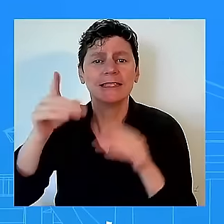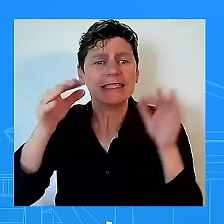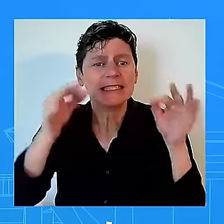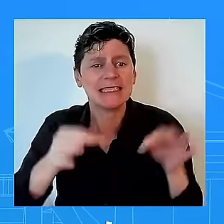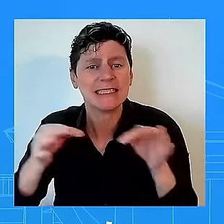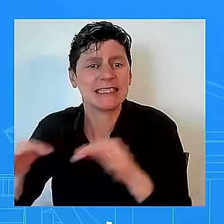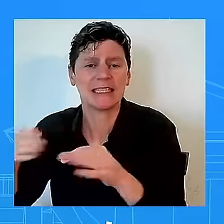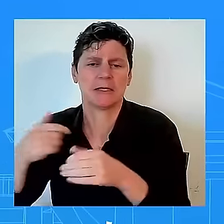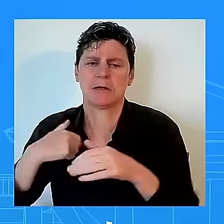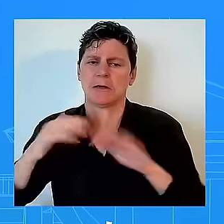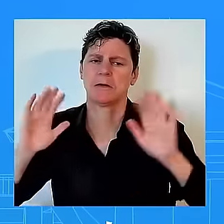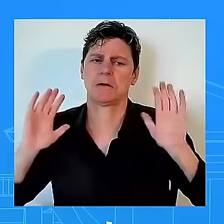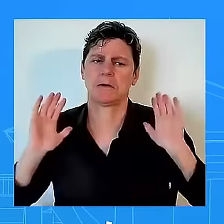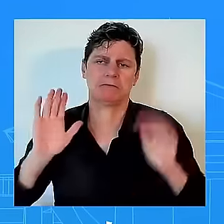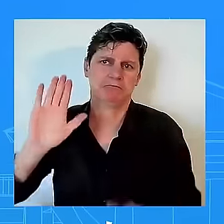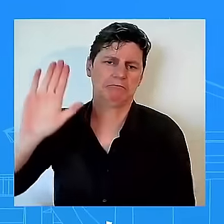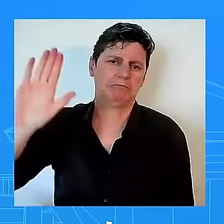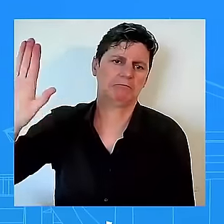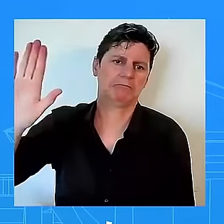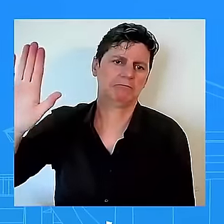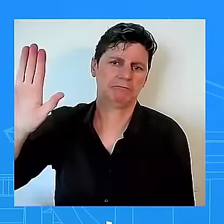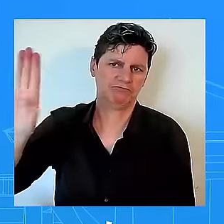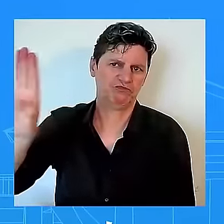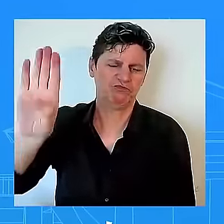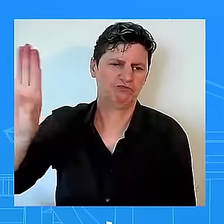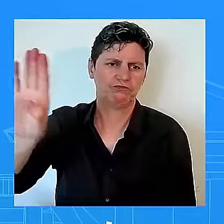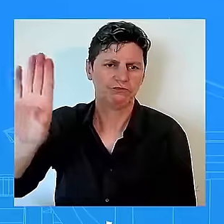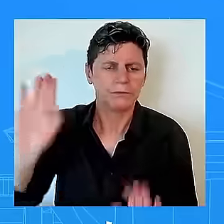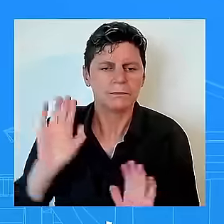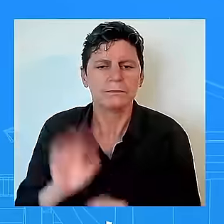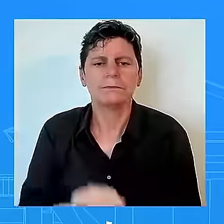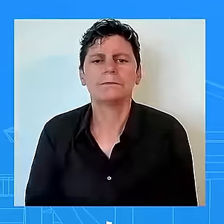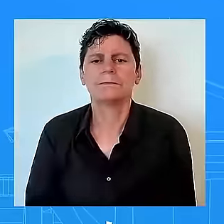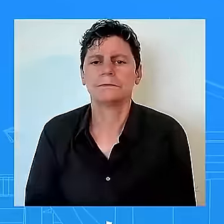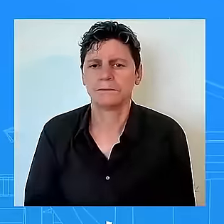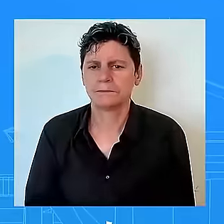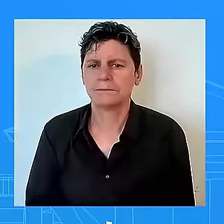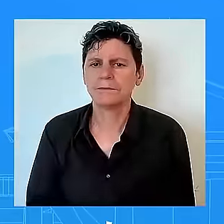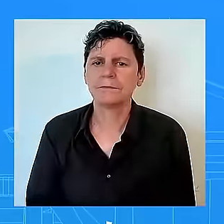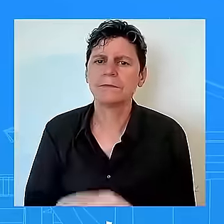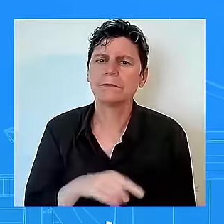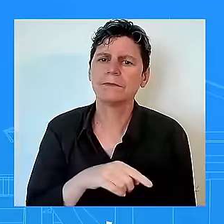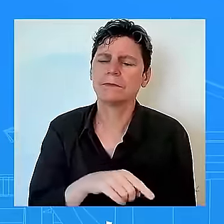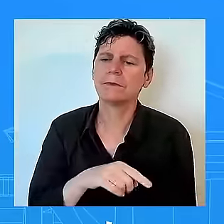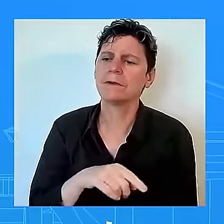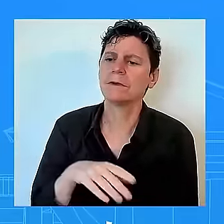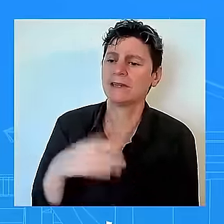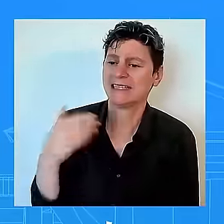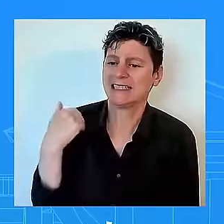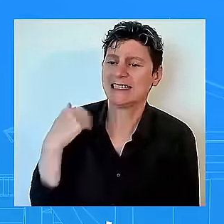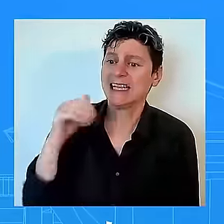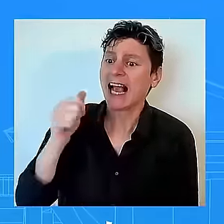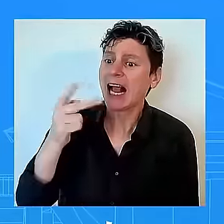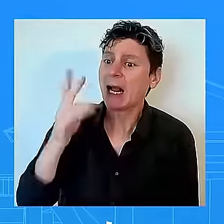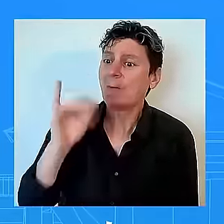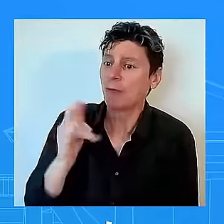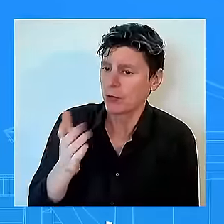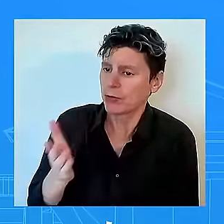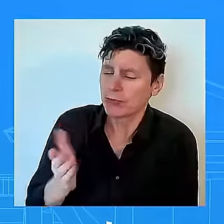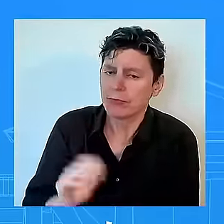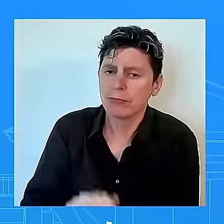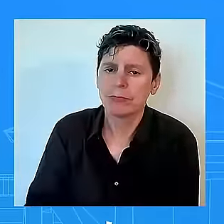okay sorry i'm sorry about that answer really go ahead april um going back to one of your to an answer that you gave to someone about